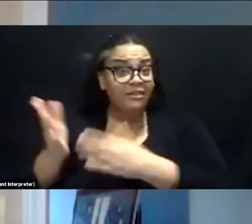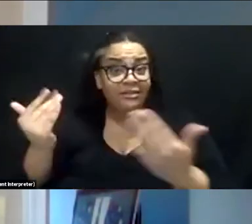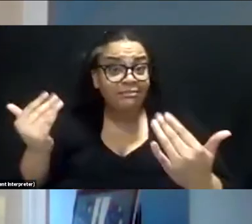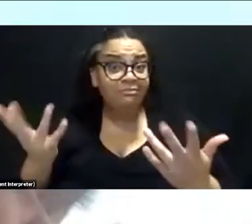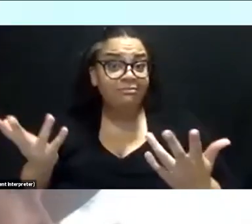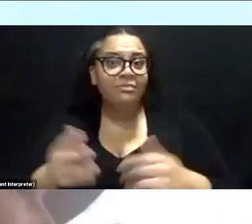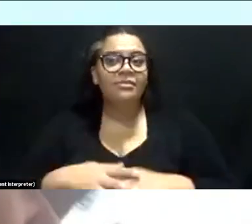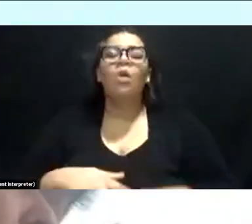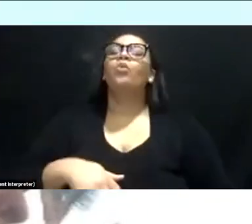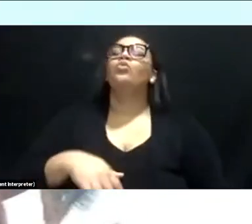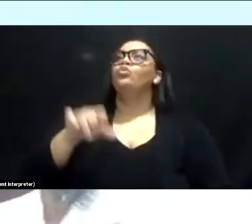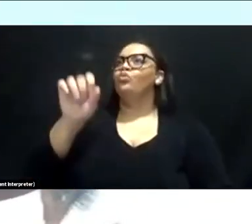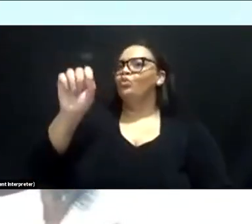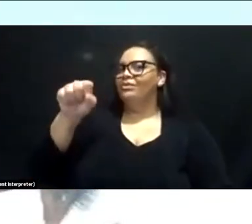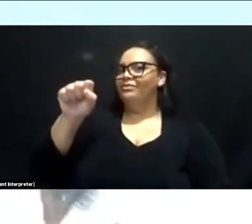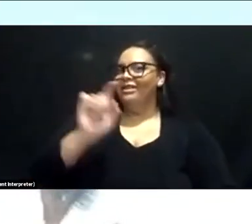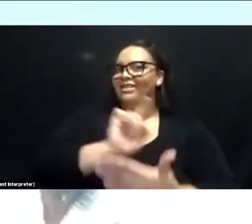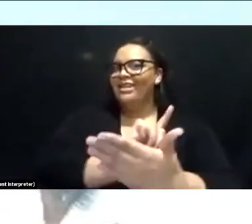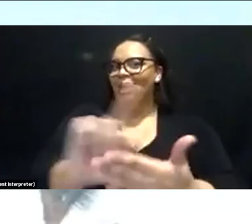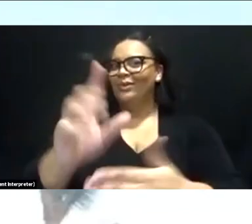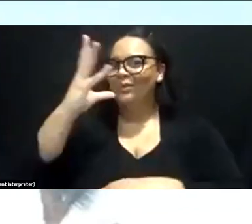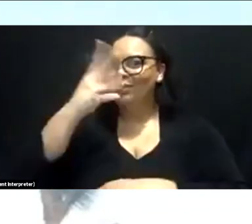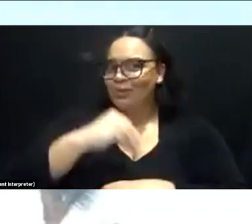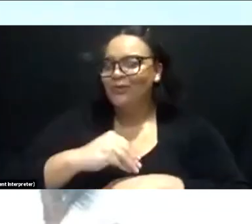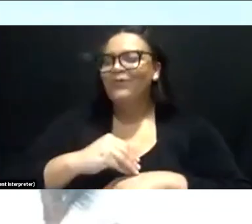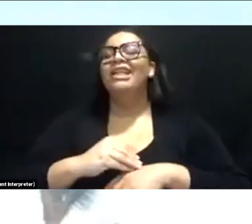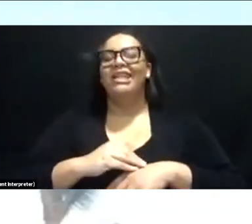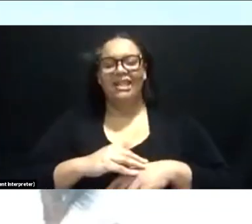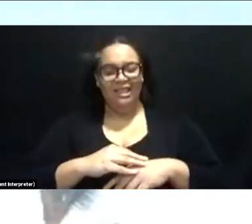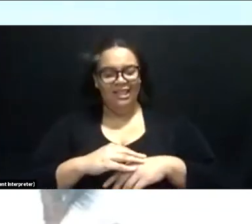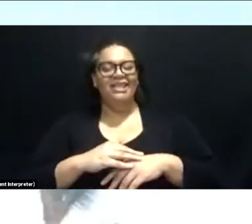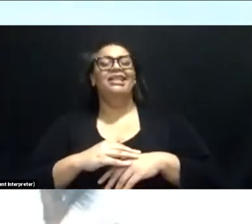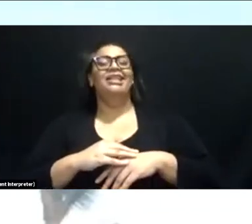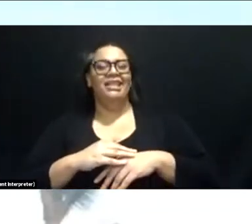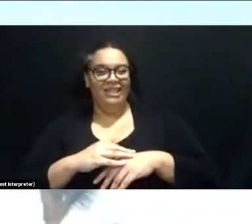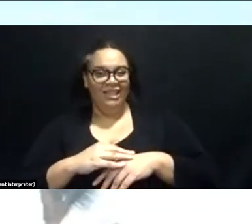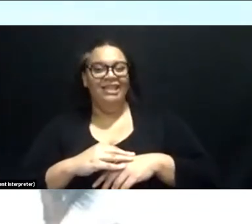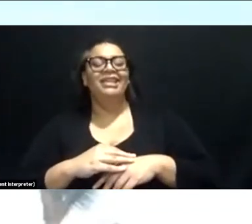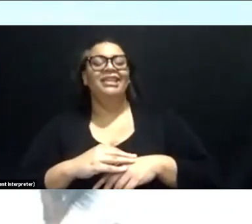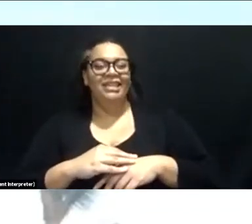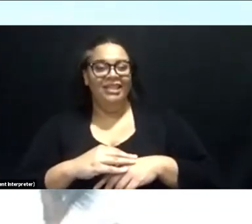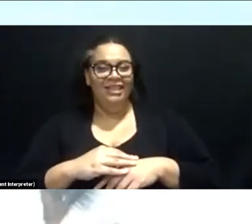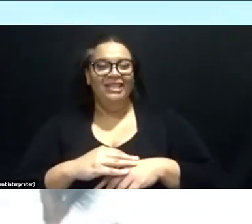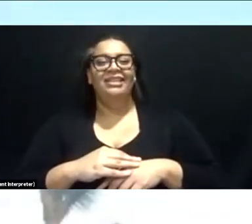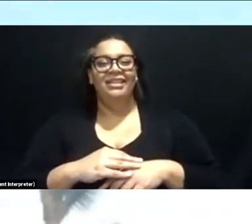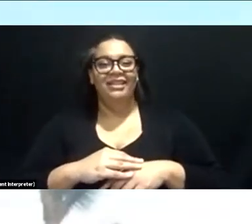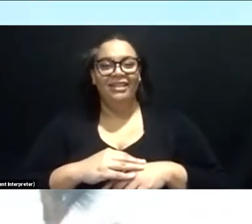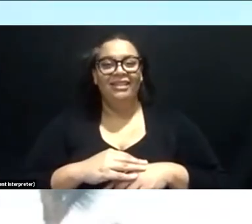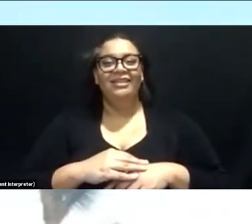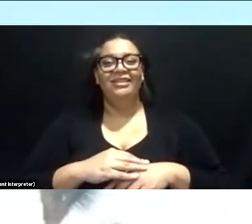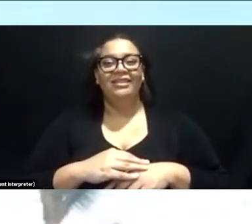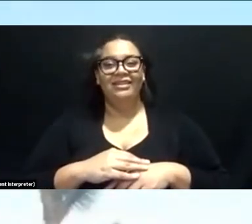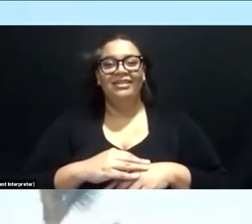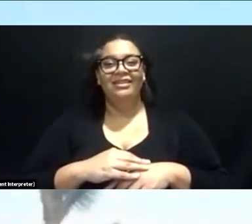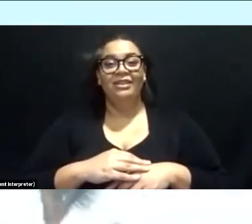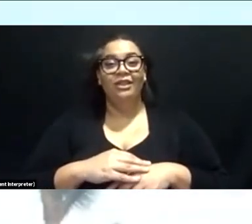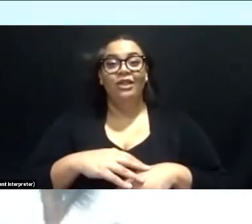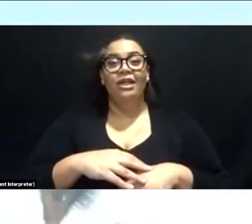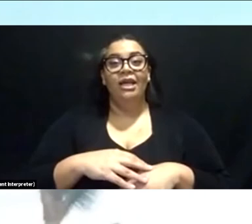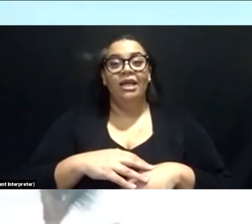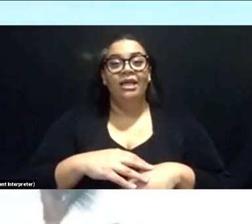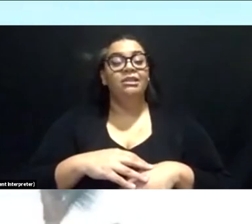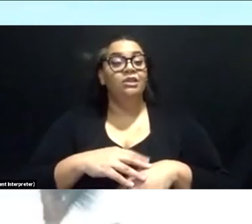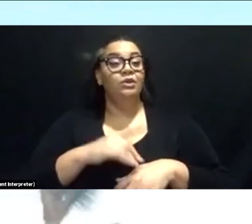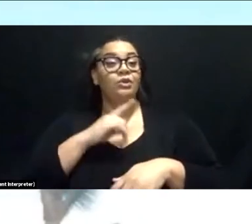Yes. Next week should be beautiful for stargazing, right? Um, it's, it's getting, it's staying